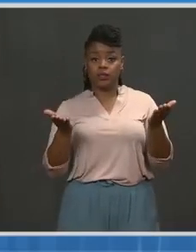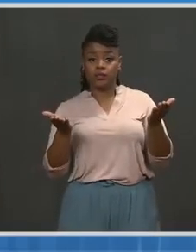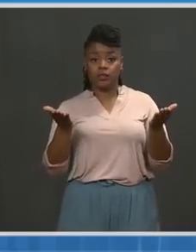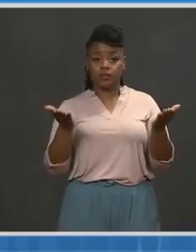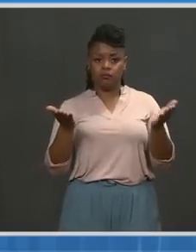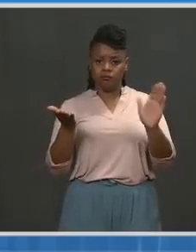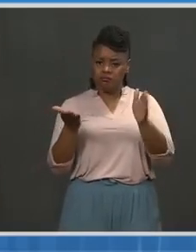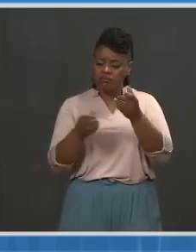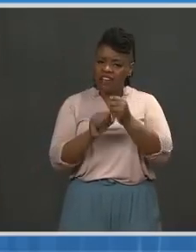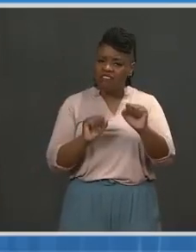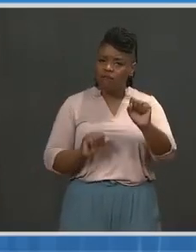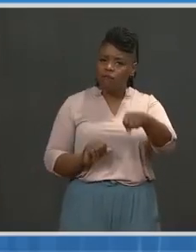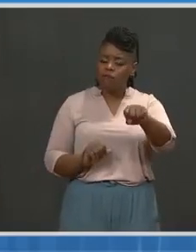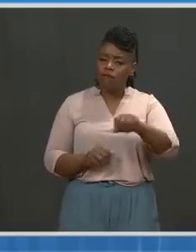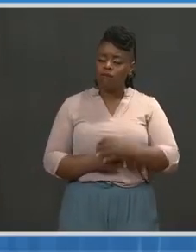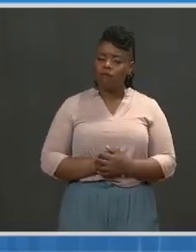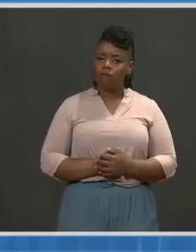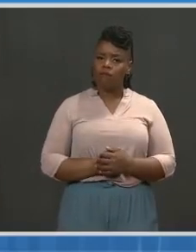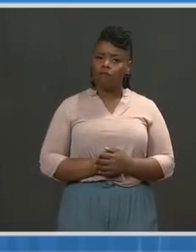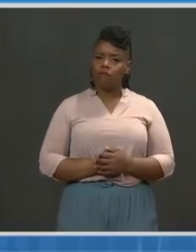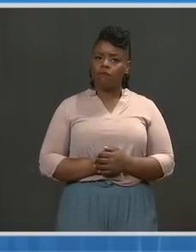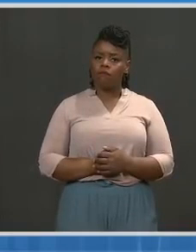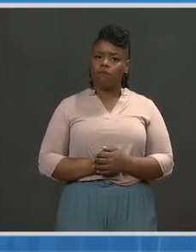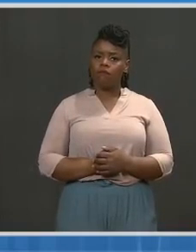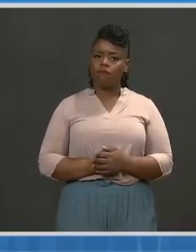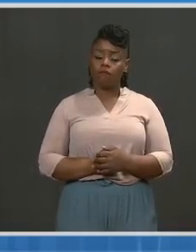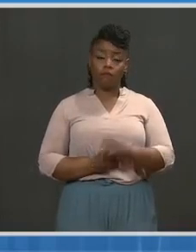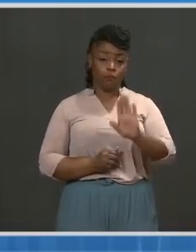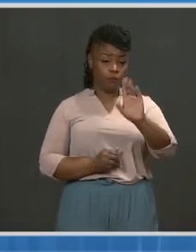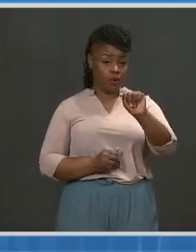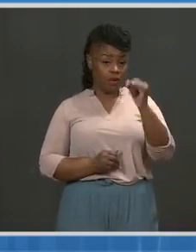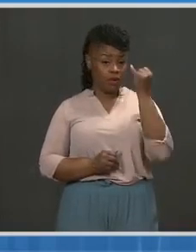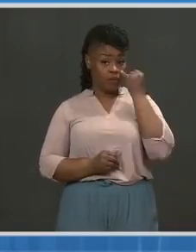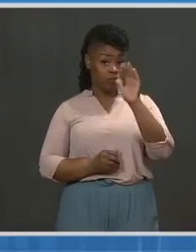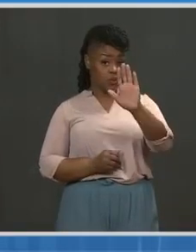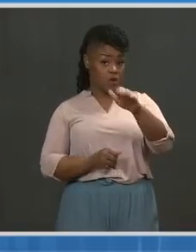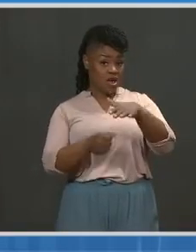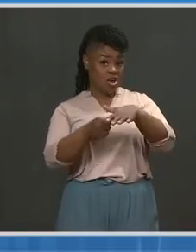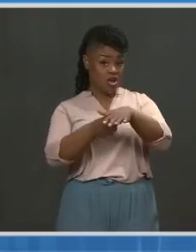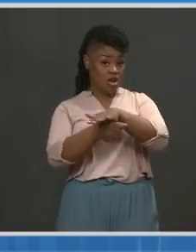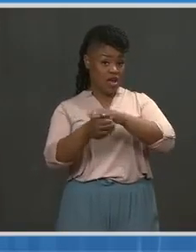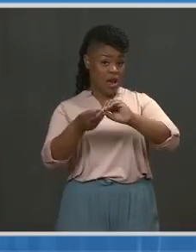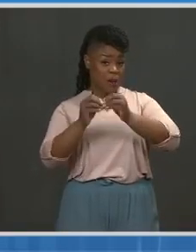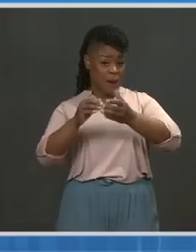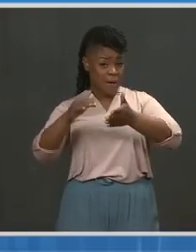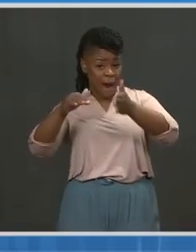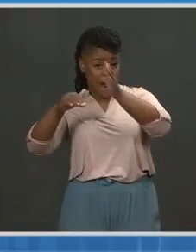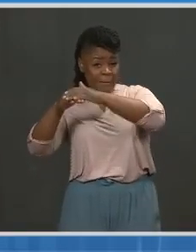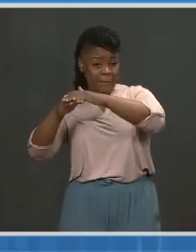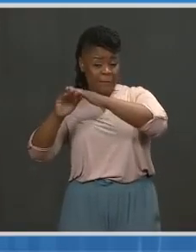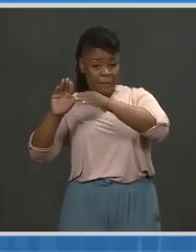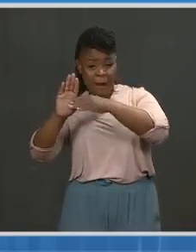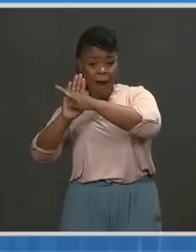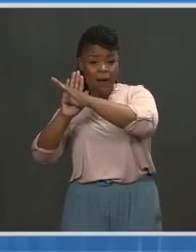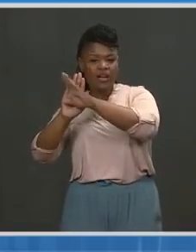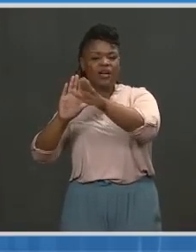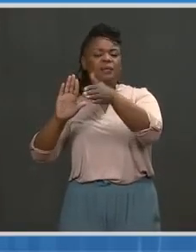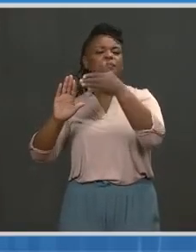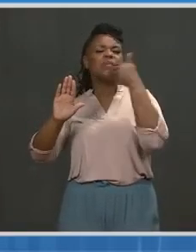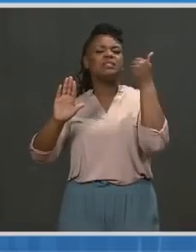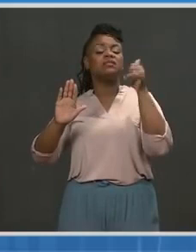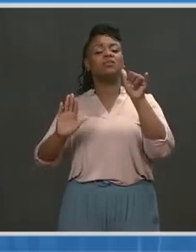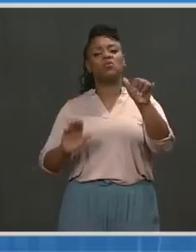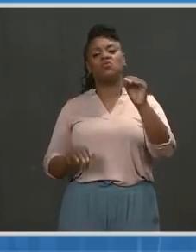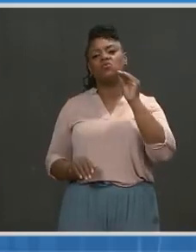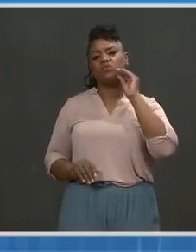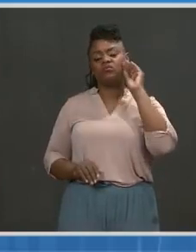possible, is possible, and it is safe when all of the layered mitigation strategies that we have suggested and recommended are in place. So 100%